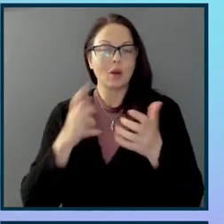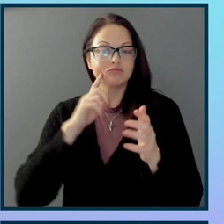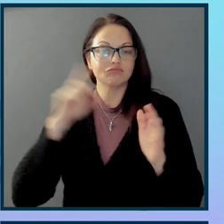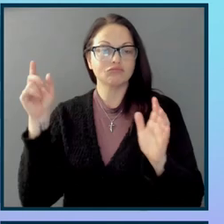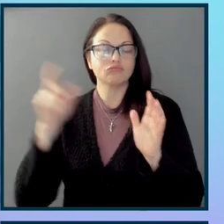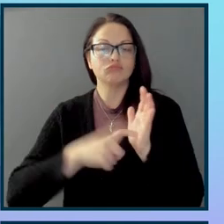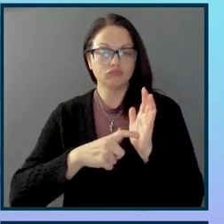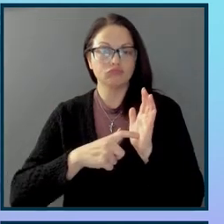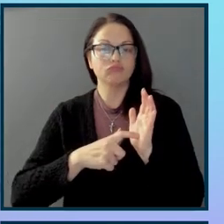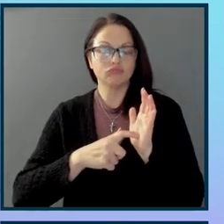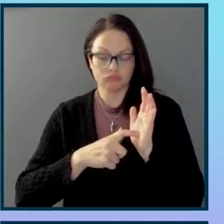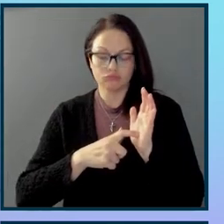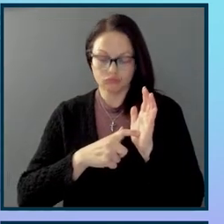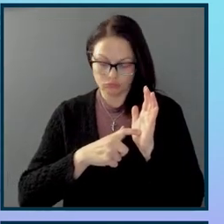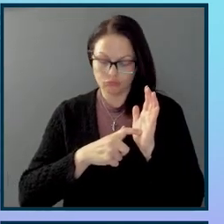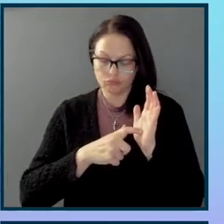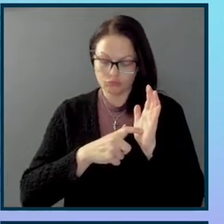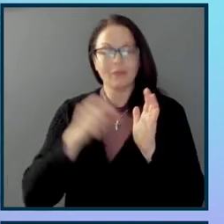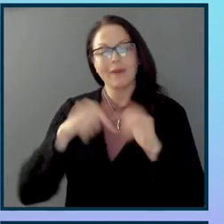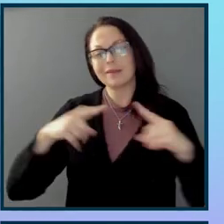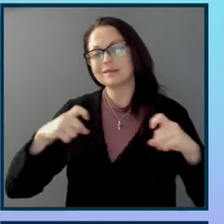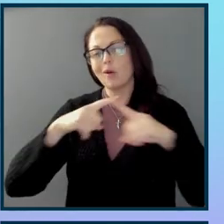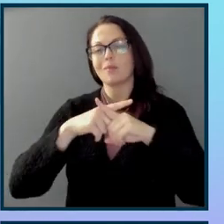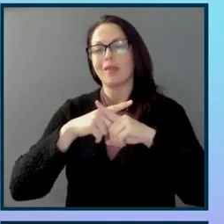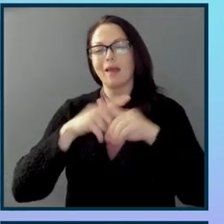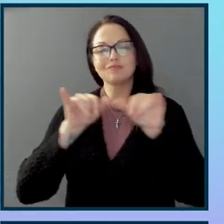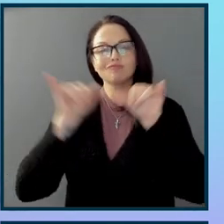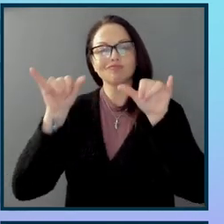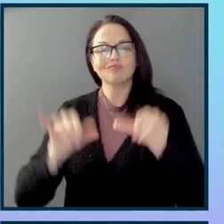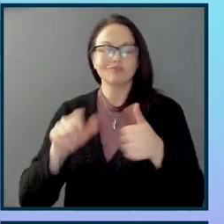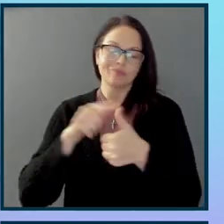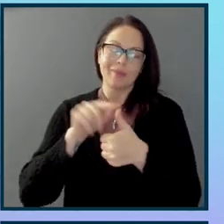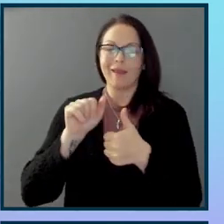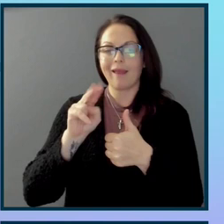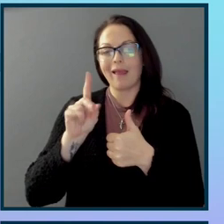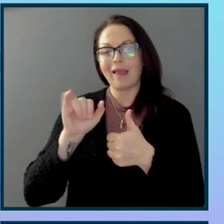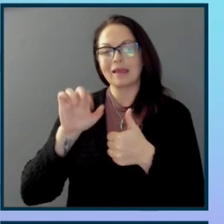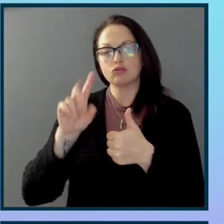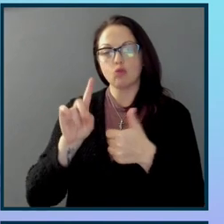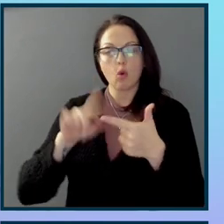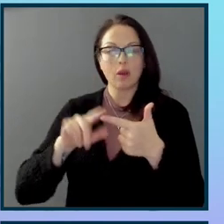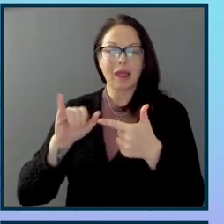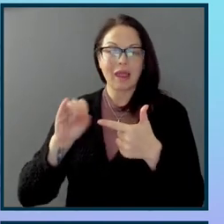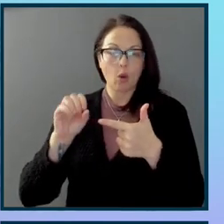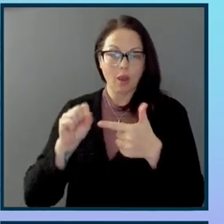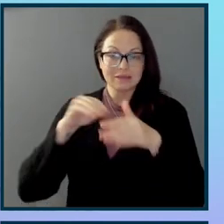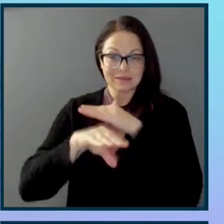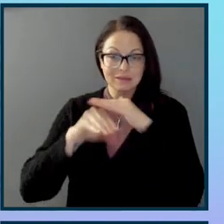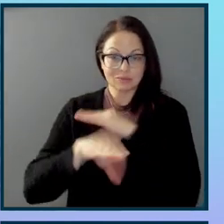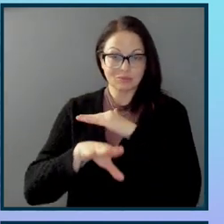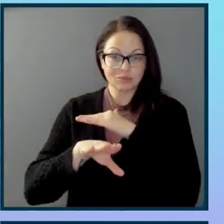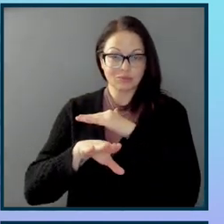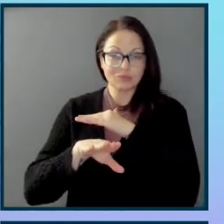that in this really complex ecosystem of Android and iOS accessibility, it takes a lot of